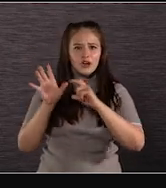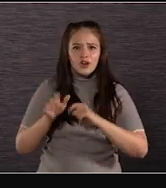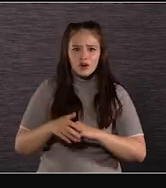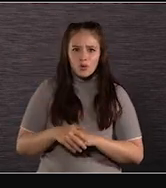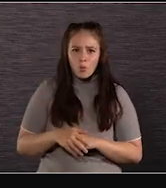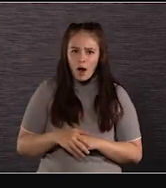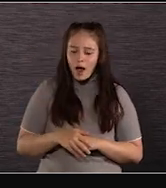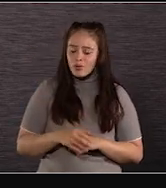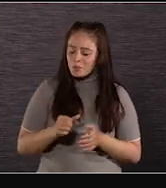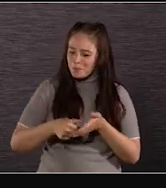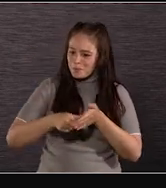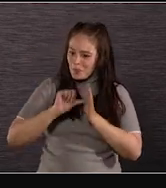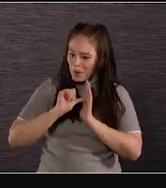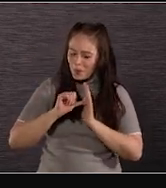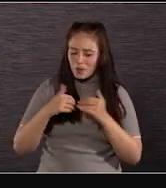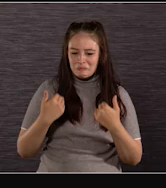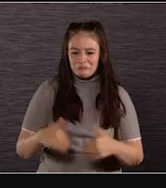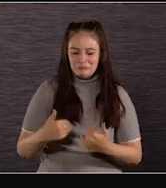Really impressive.